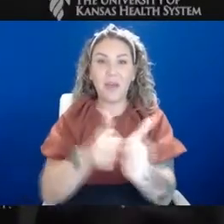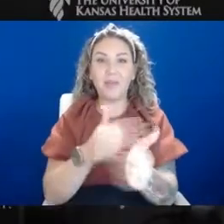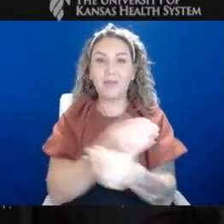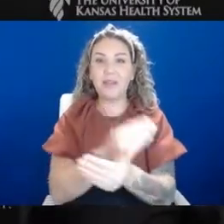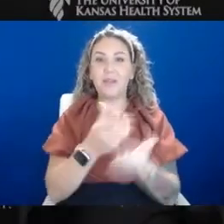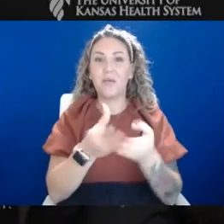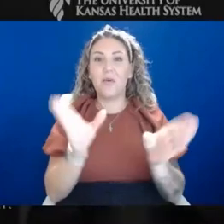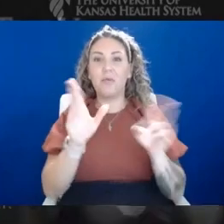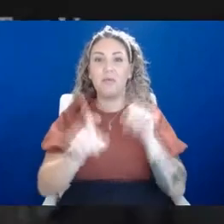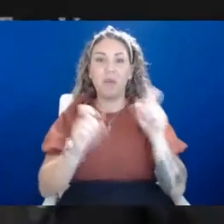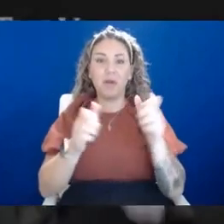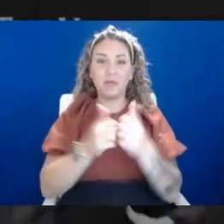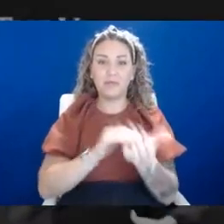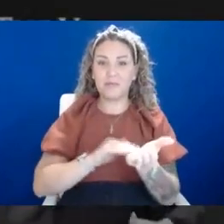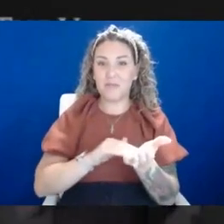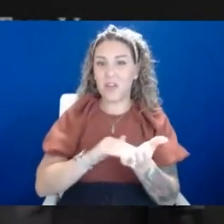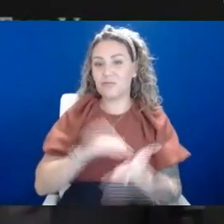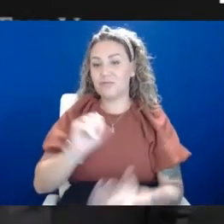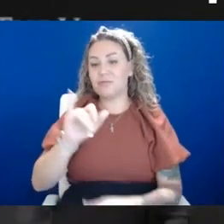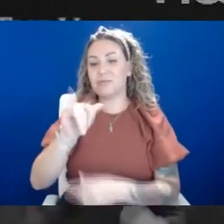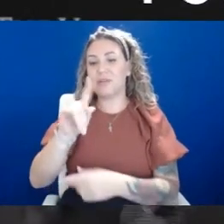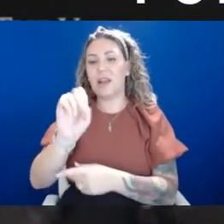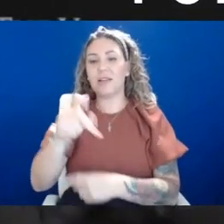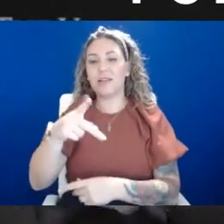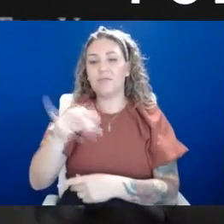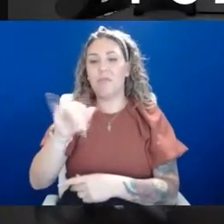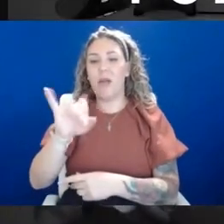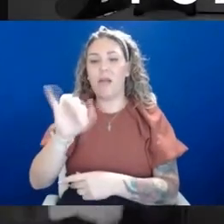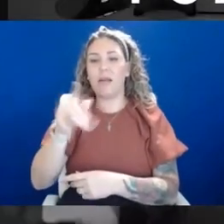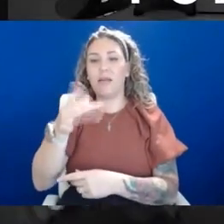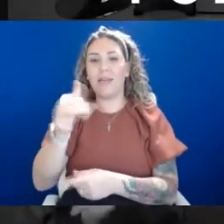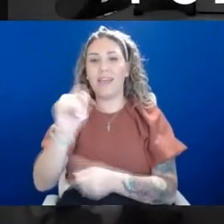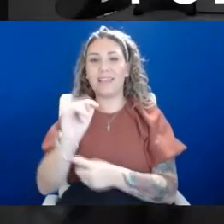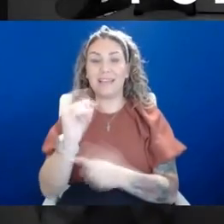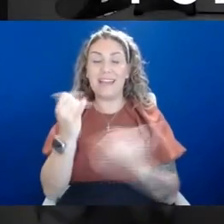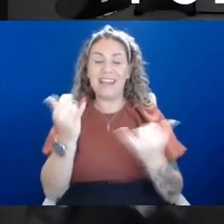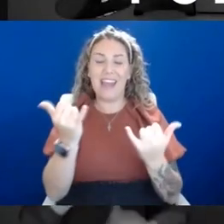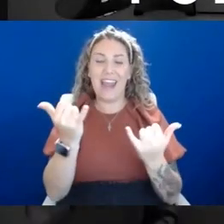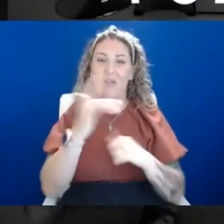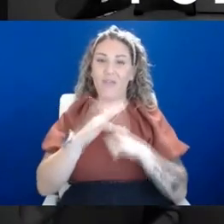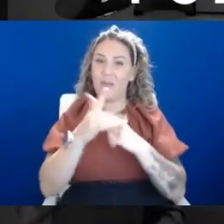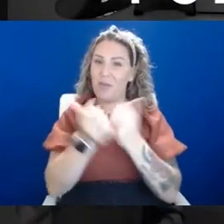with Dr. Seitz podcast. Now everywhere podcasts are available.